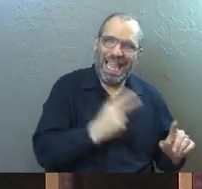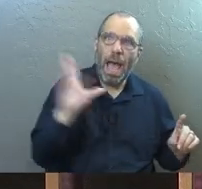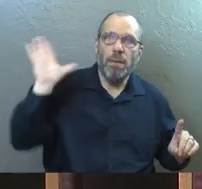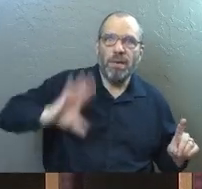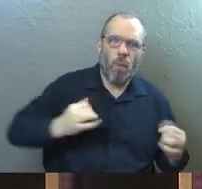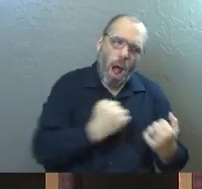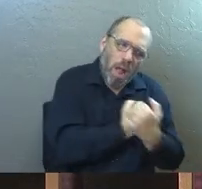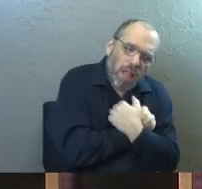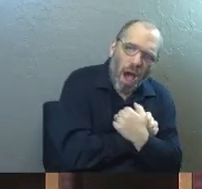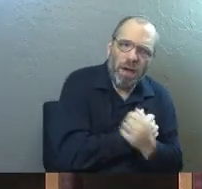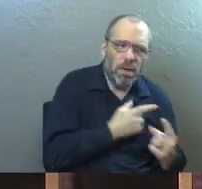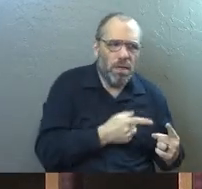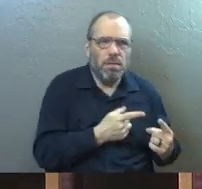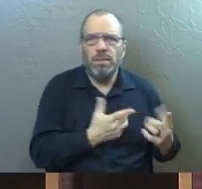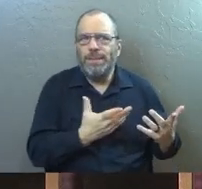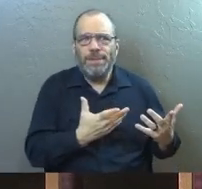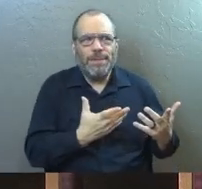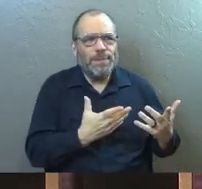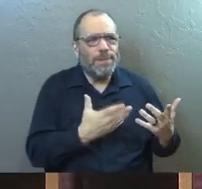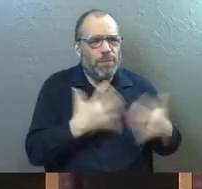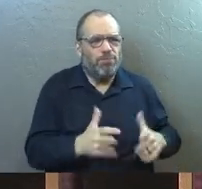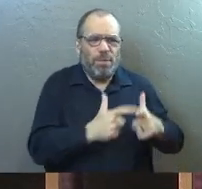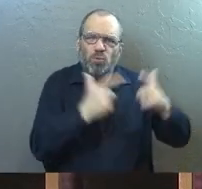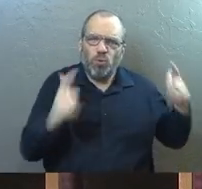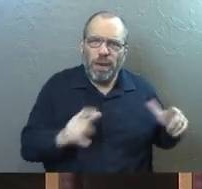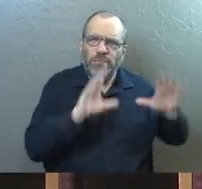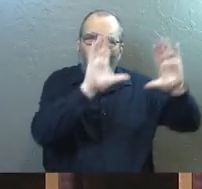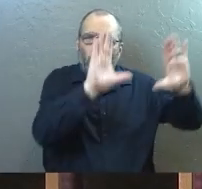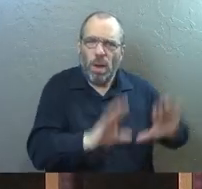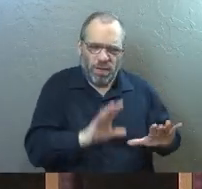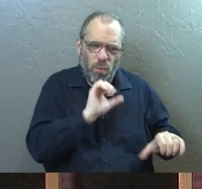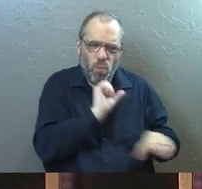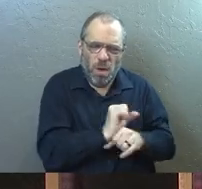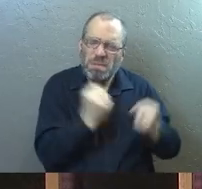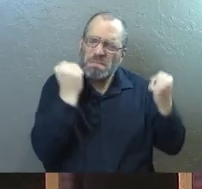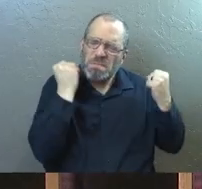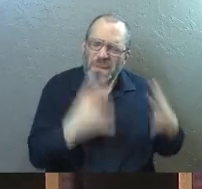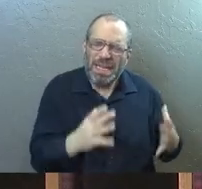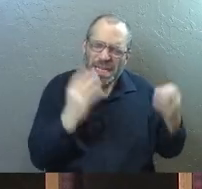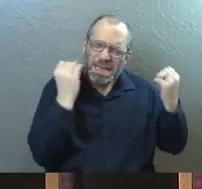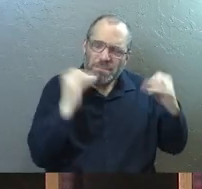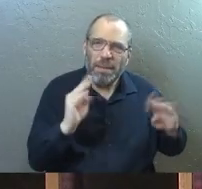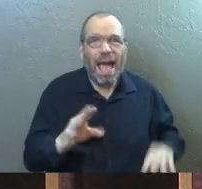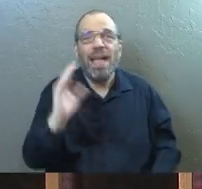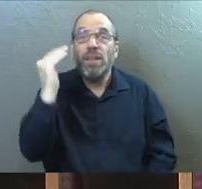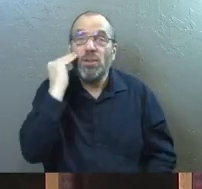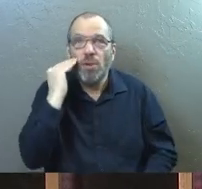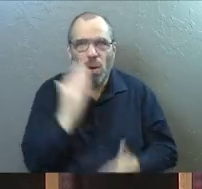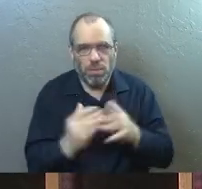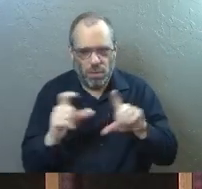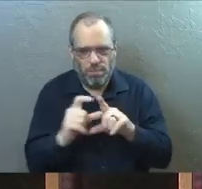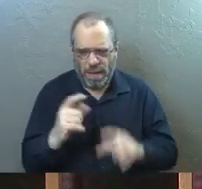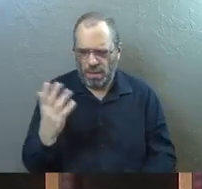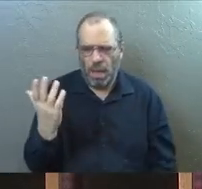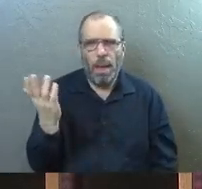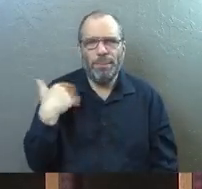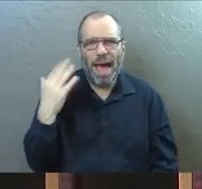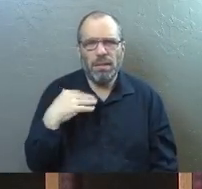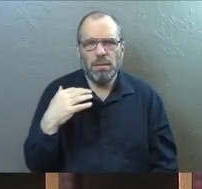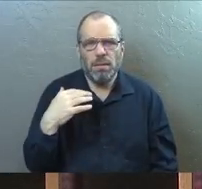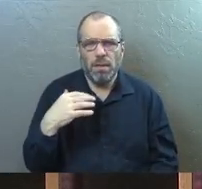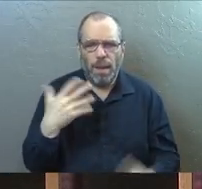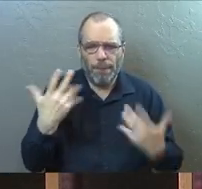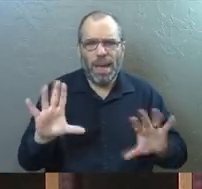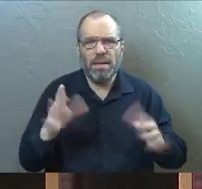used to love, who had been so great and wonderful, worked so many miracles. And you notice I'm using the past tense because